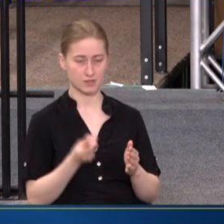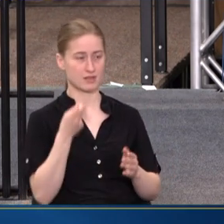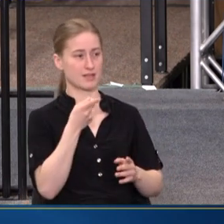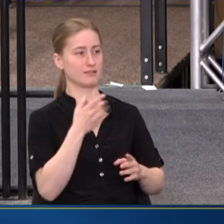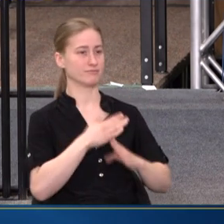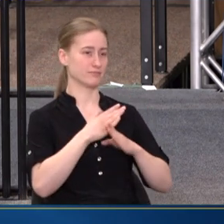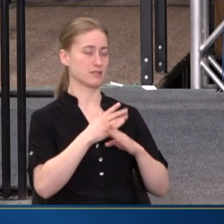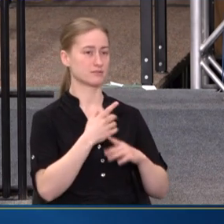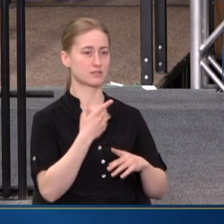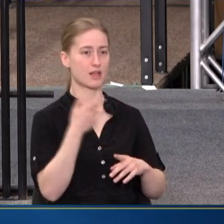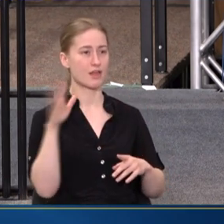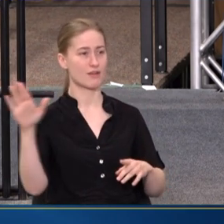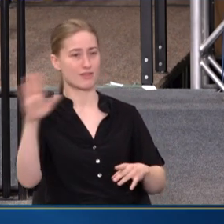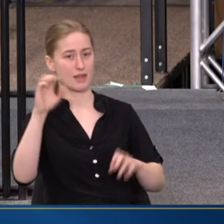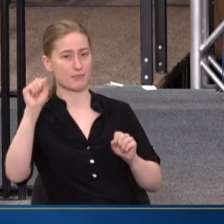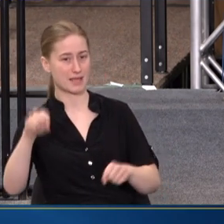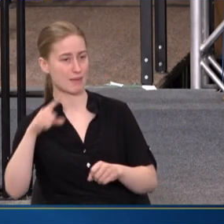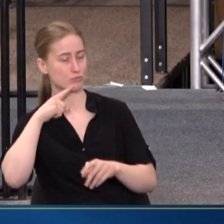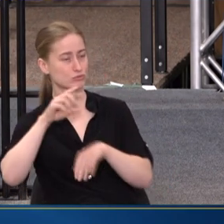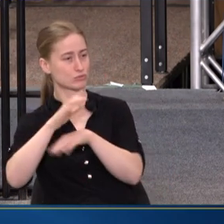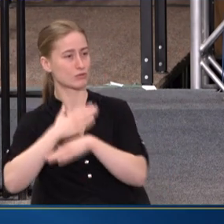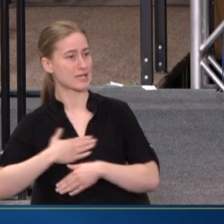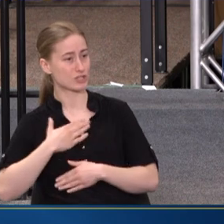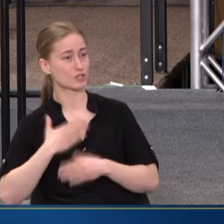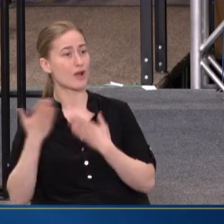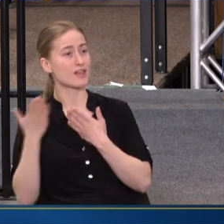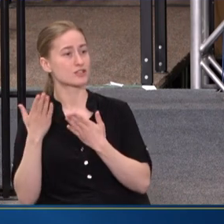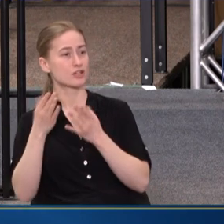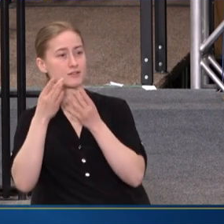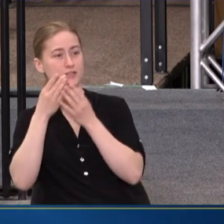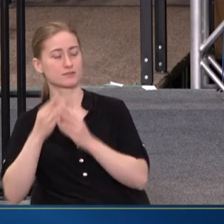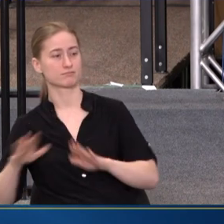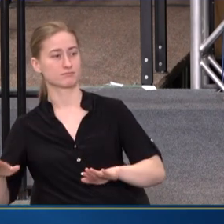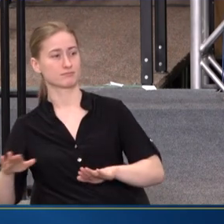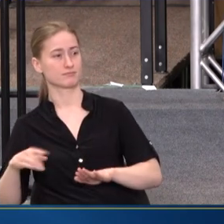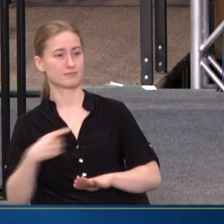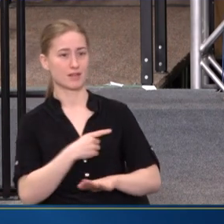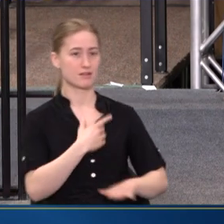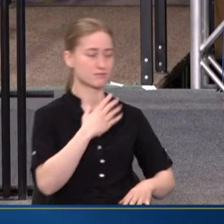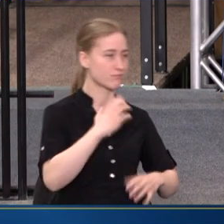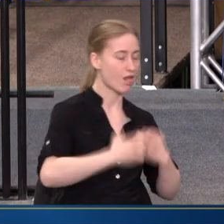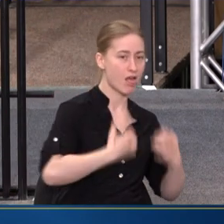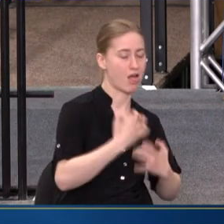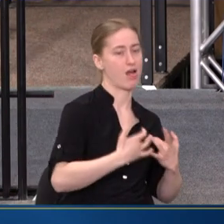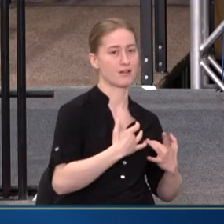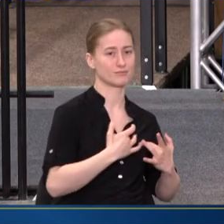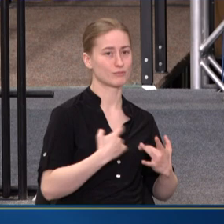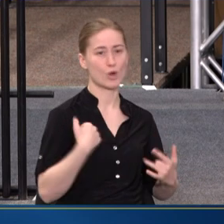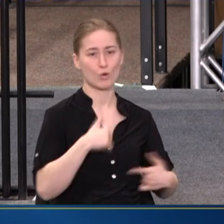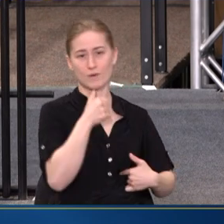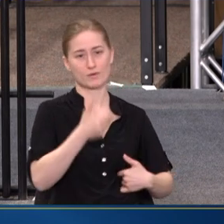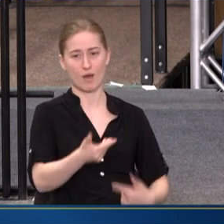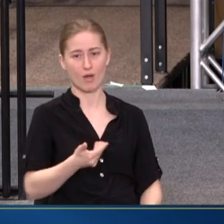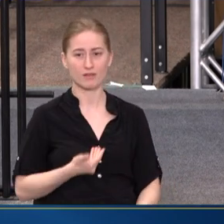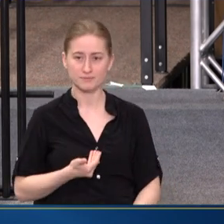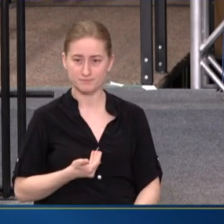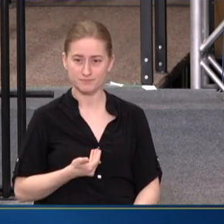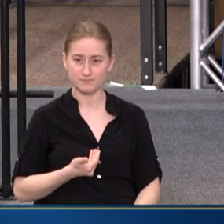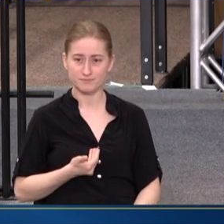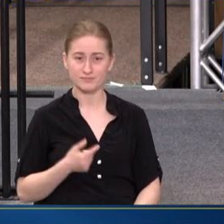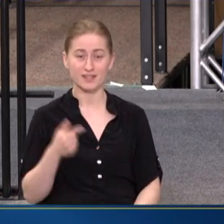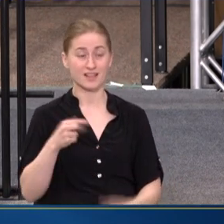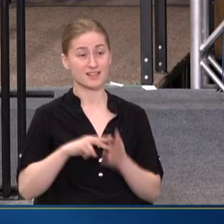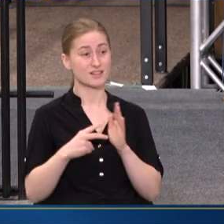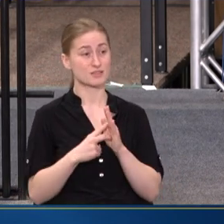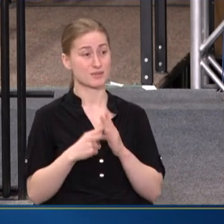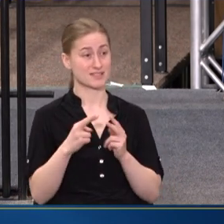IN THE WAY OF THEIR BEING ABLE TO ENJOY THE SERVICE MADE IT CLEAR WE WERE NO LONGER WELCOME. THIS